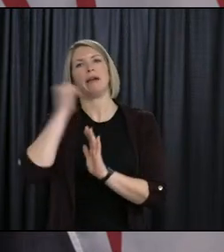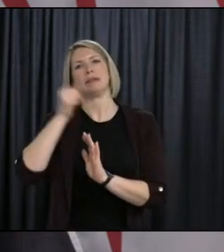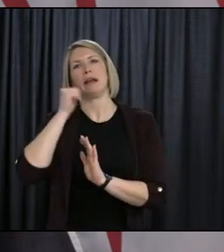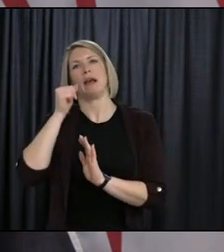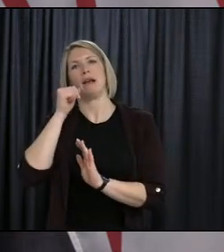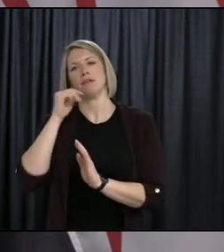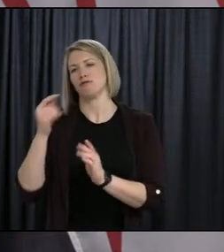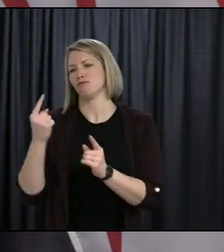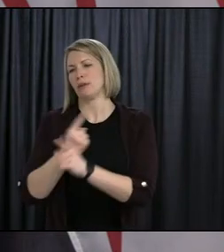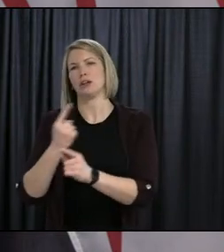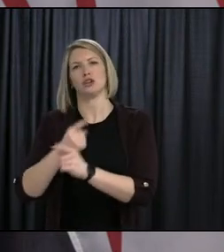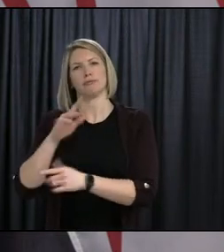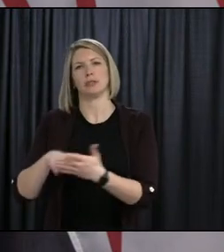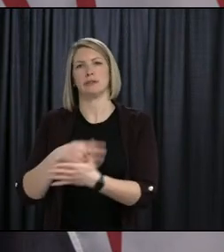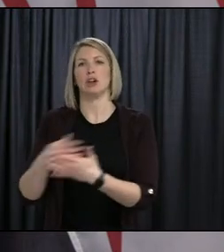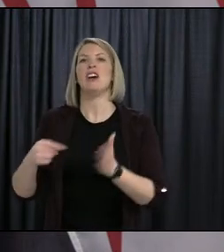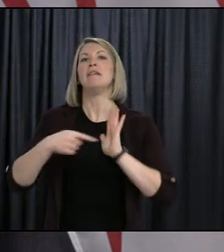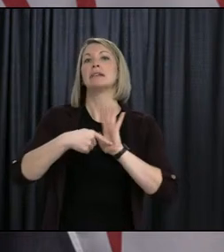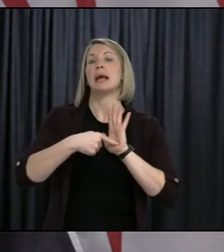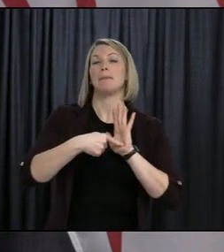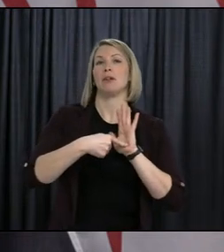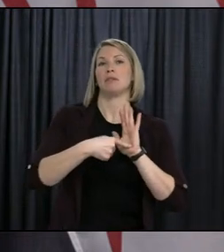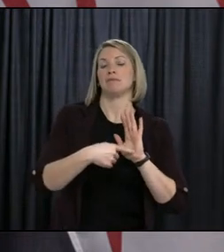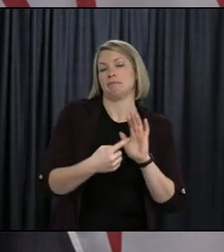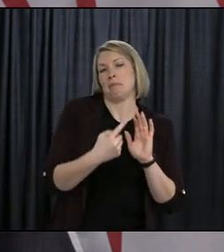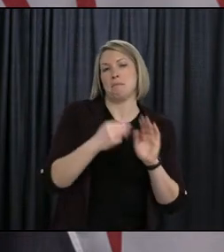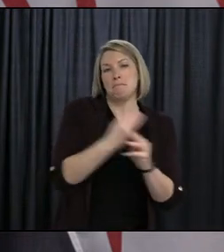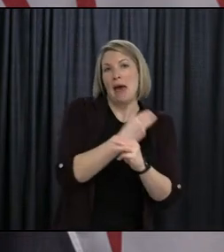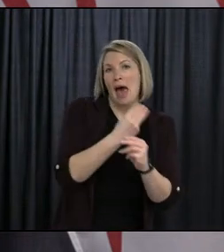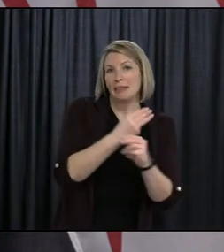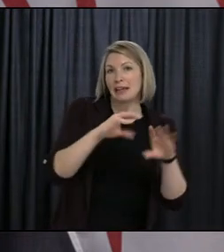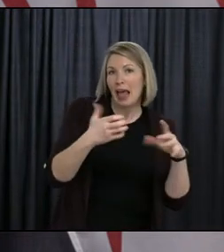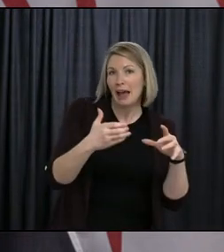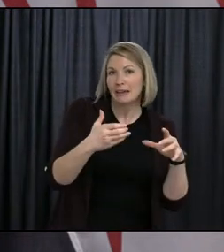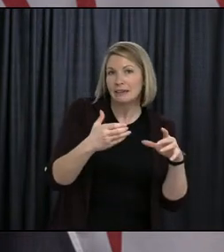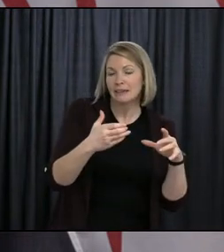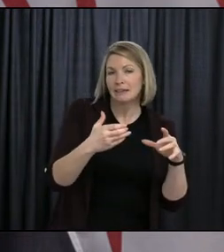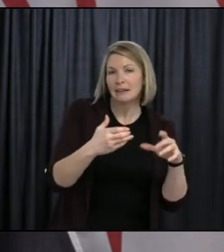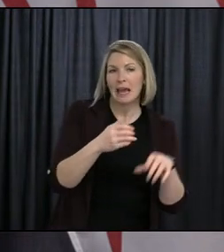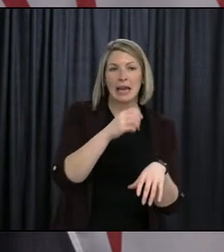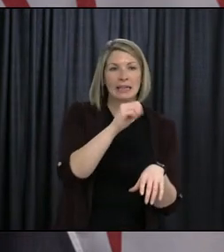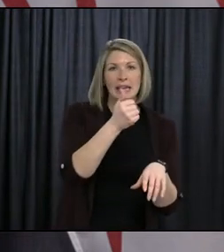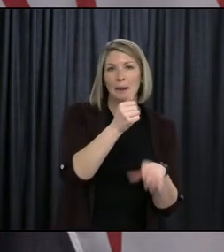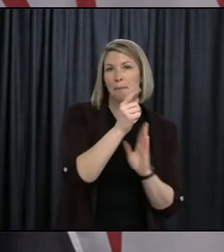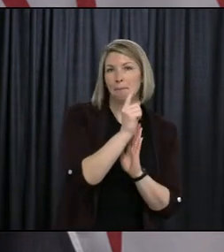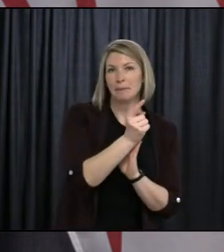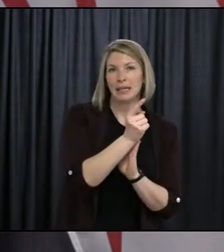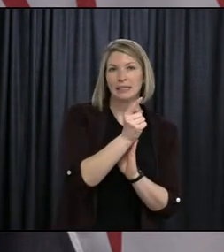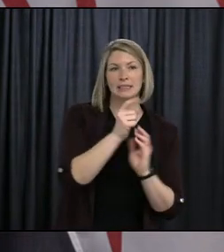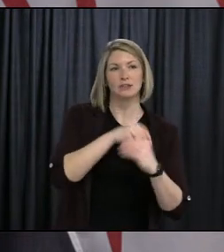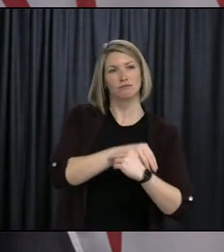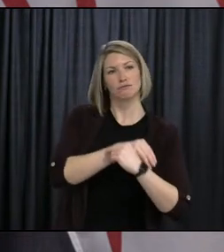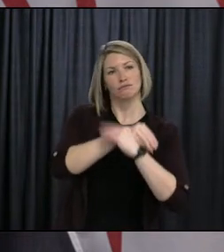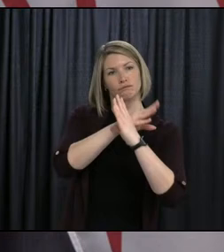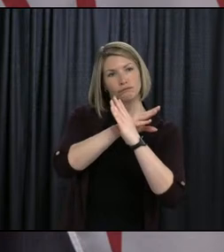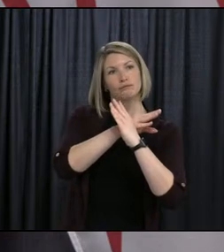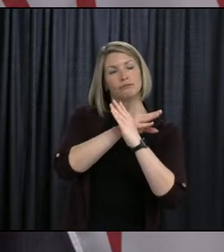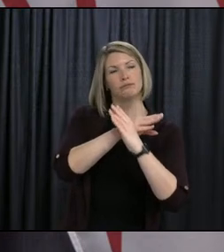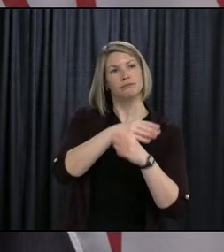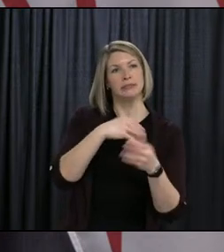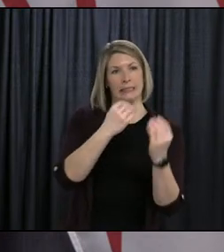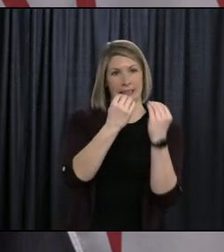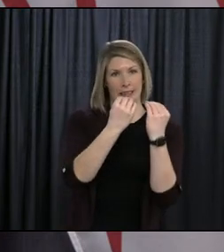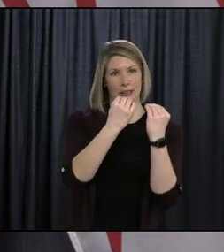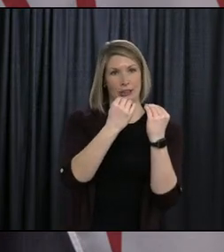for example, math period in the morning, first period, you do 10 minutes of interface with the teacher, and then the